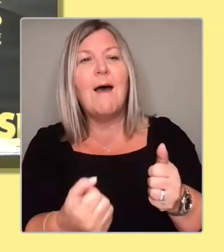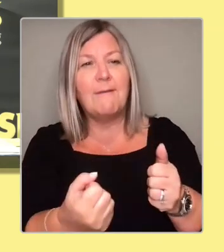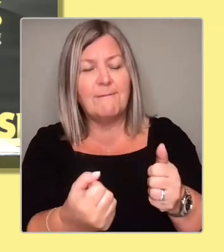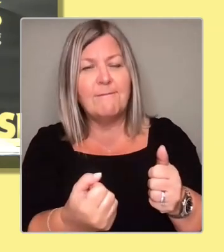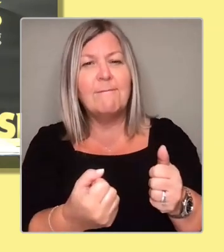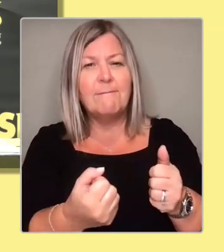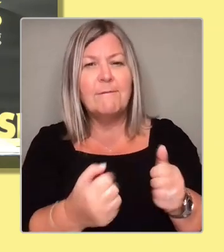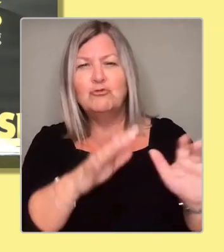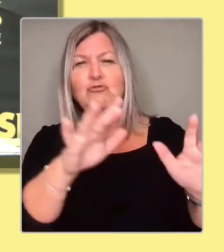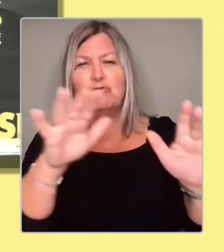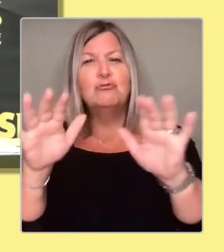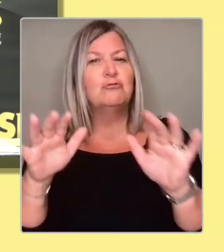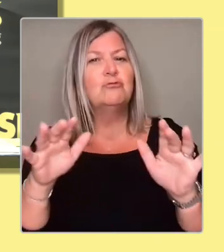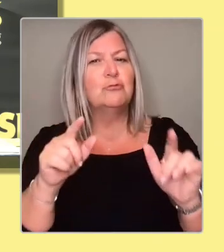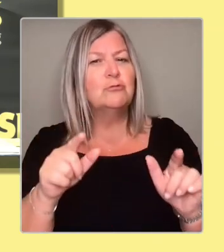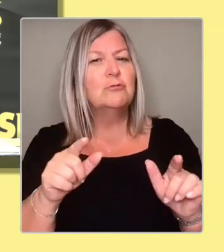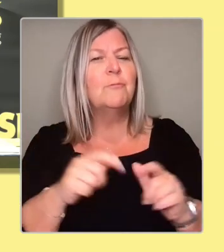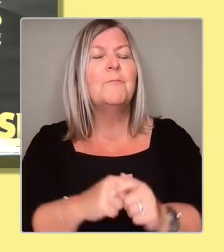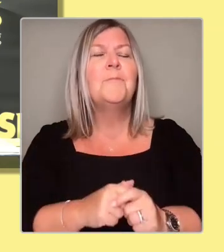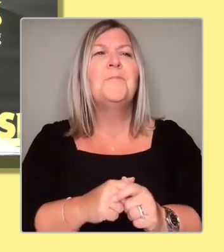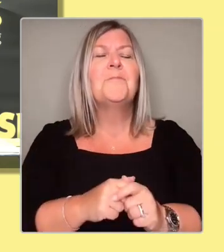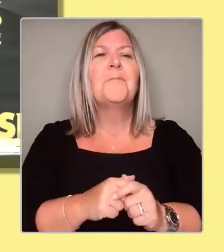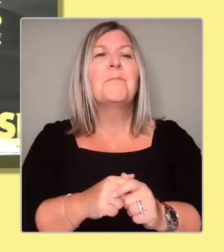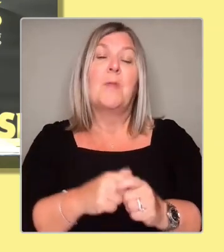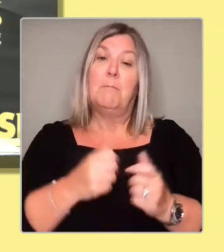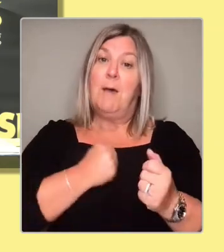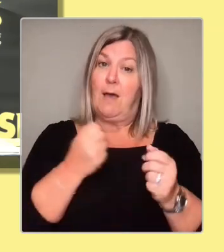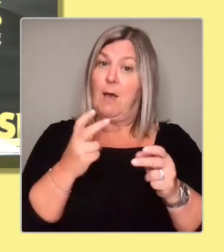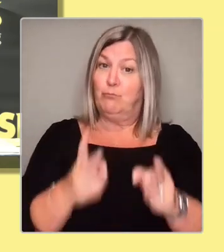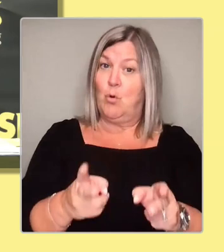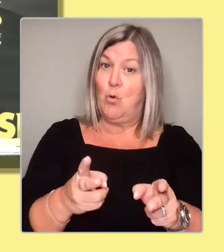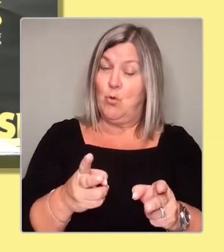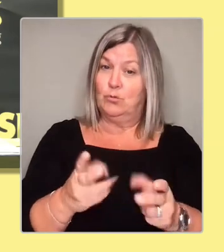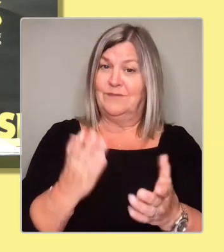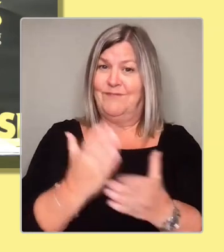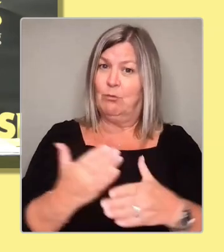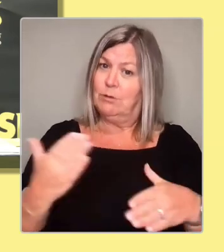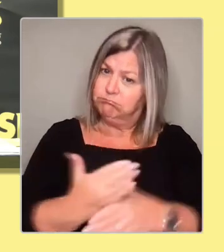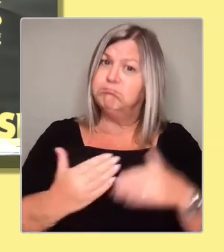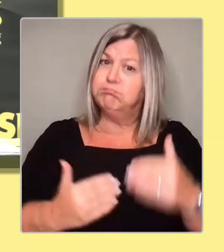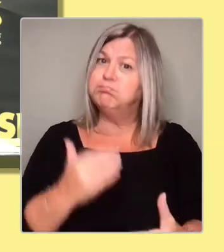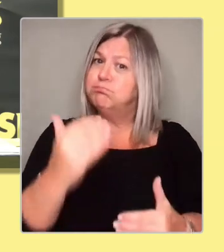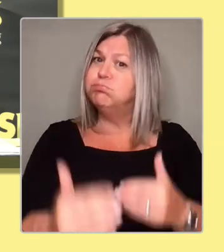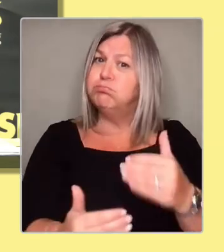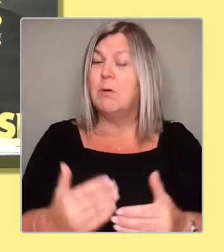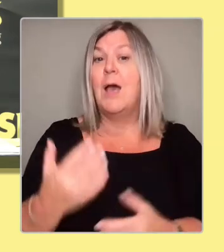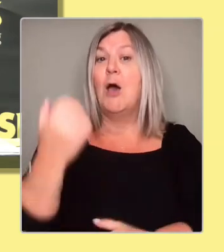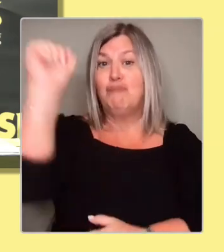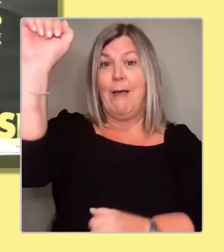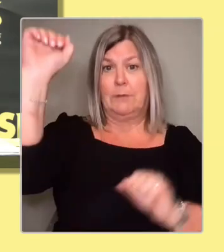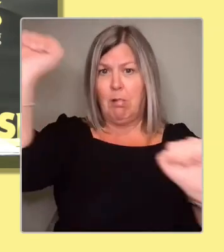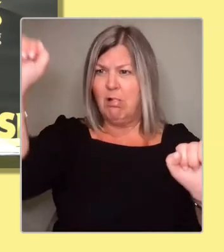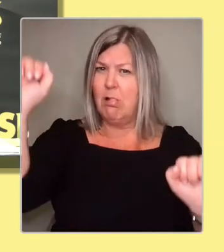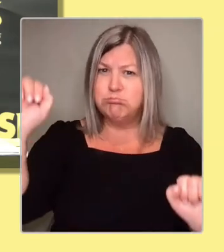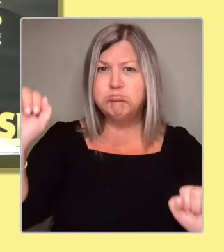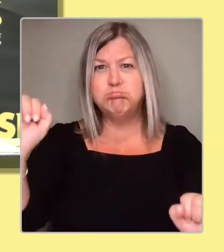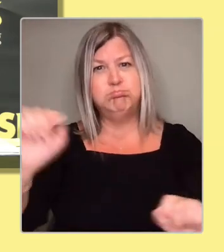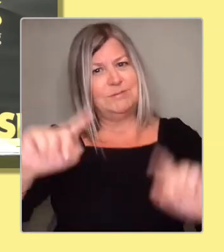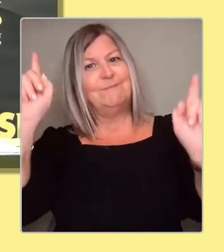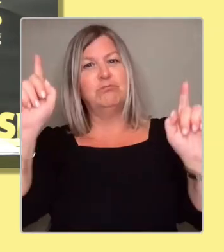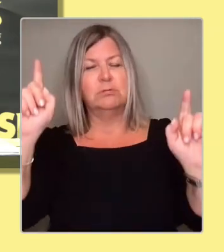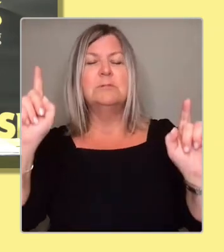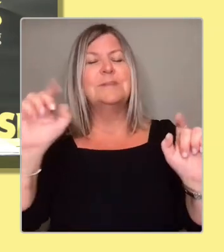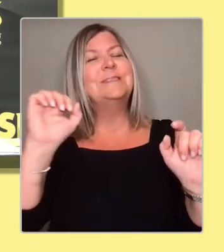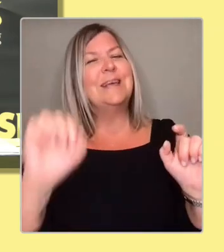The approach that I'm setting out, I think, is also pragmatic. So I think it's radical, but I also think it's pragmatic. And it's born of, I'm also frustrated,